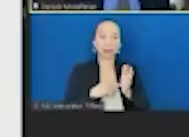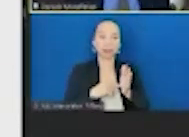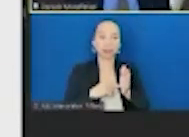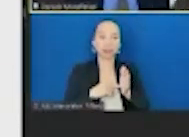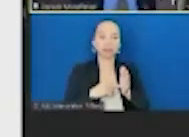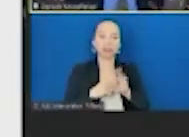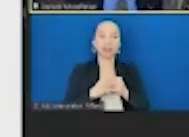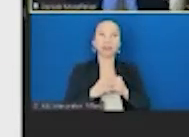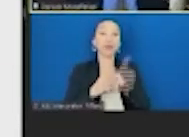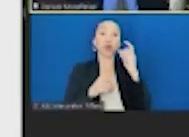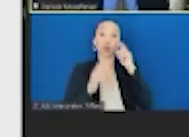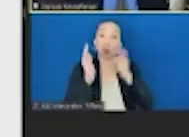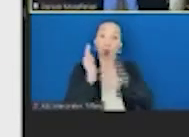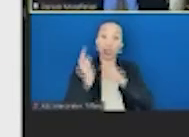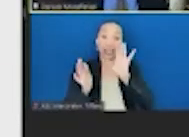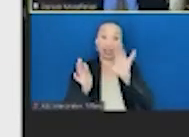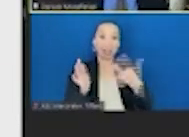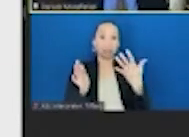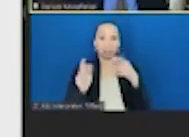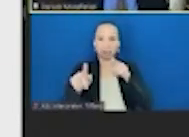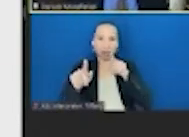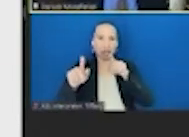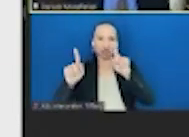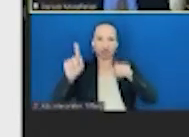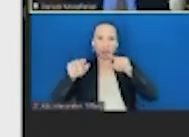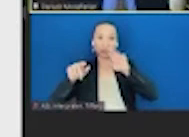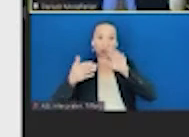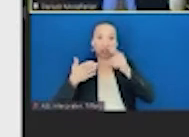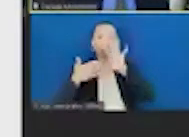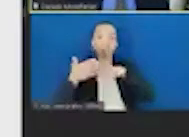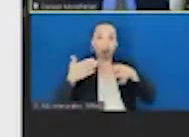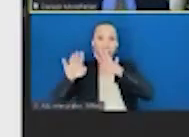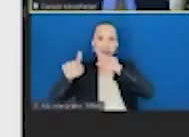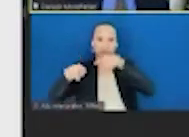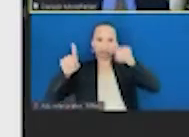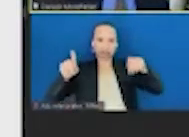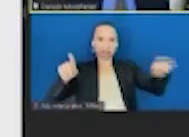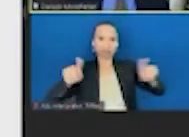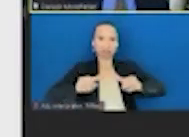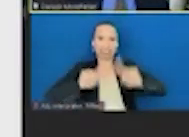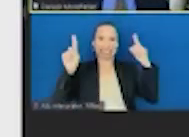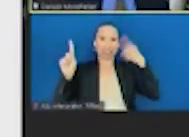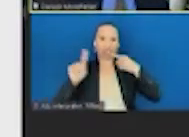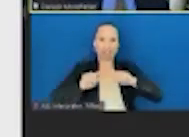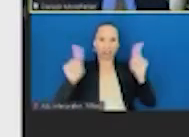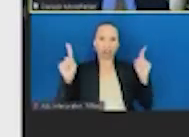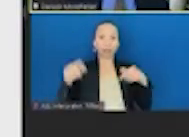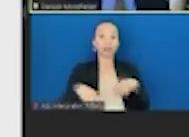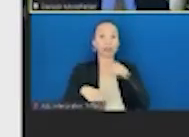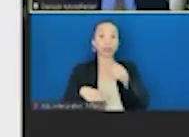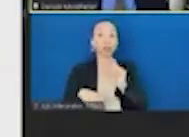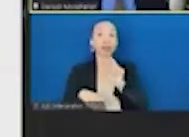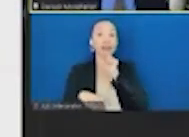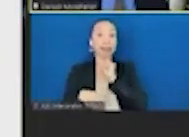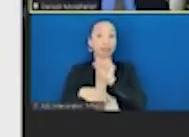graphs look different. And so I want to walk you through the graphs and this shows you children age five to 19 by income and by race